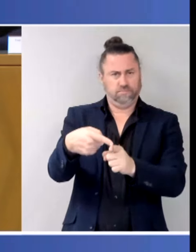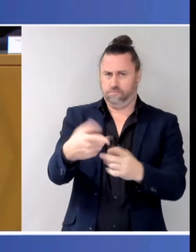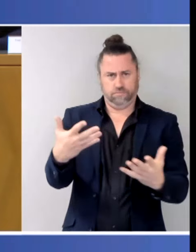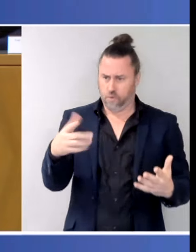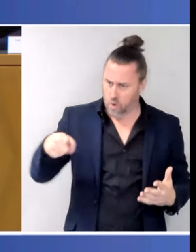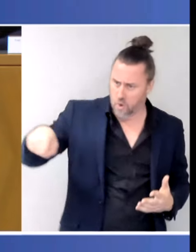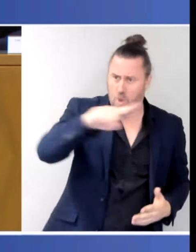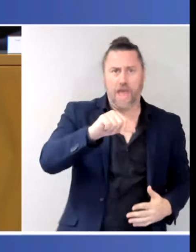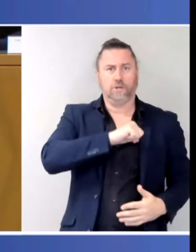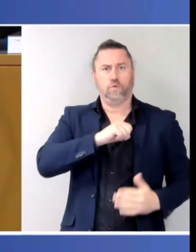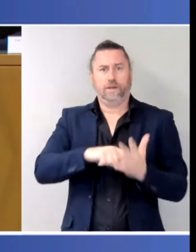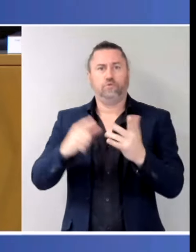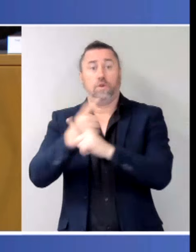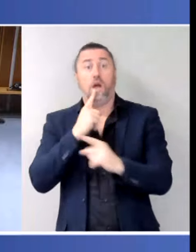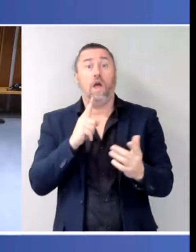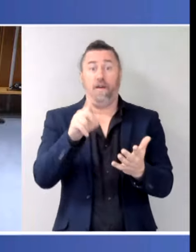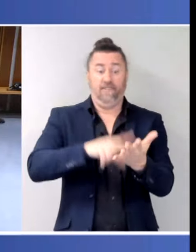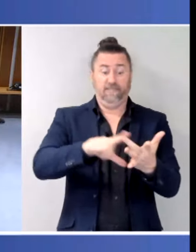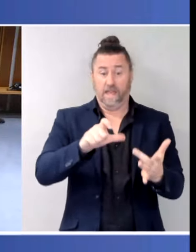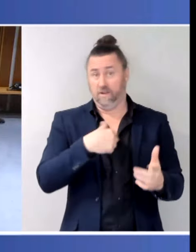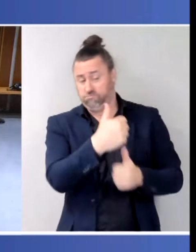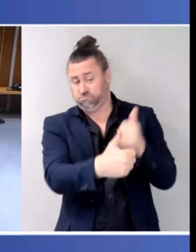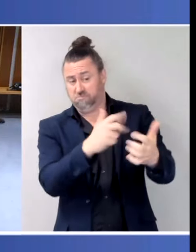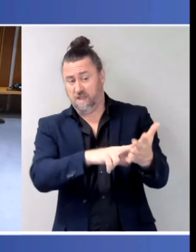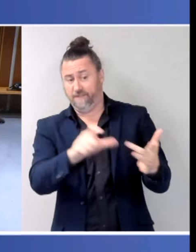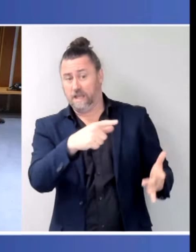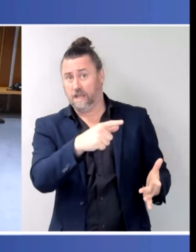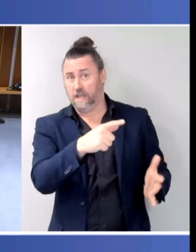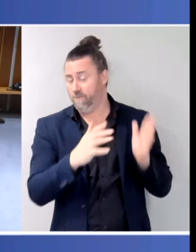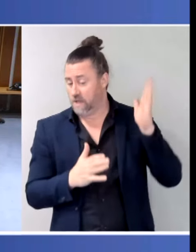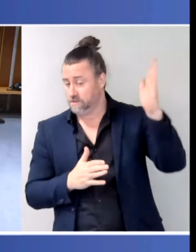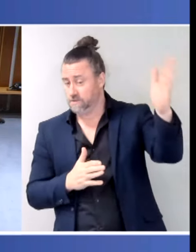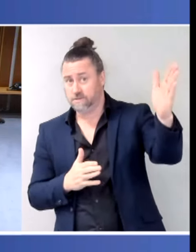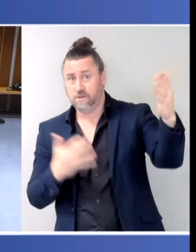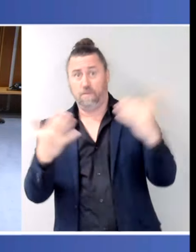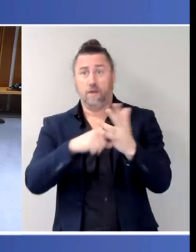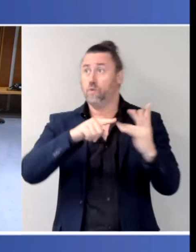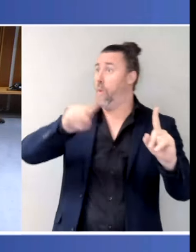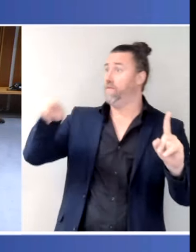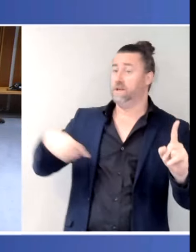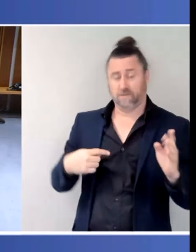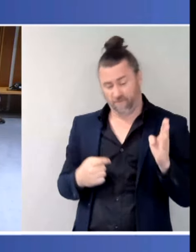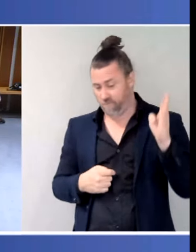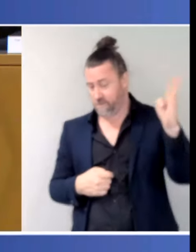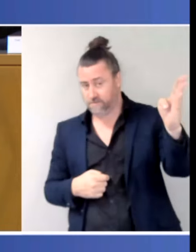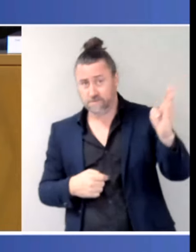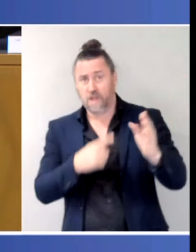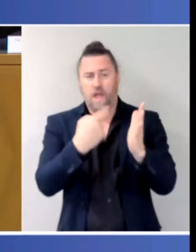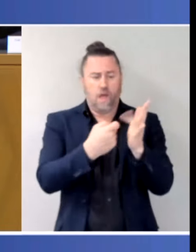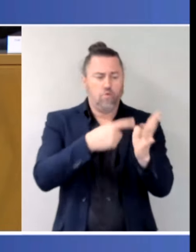has been ahead of the country, because they had the inquiry, the Royal Commission, and had